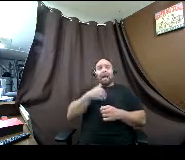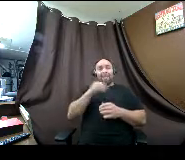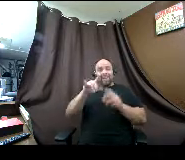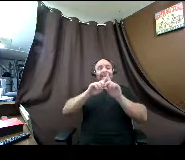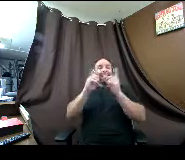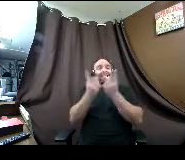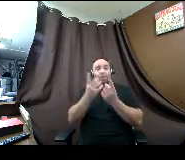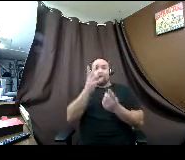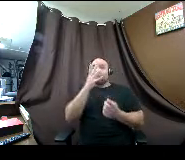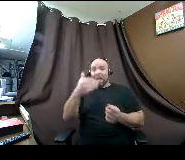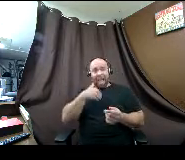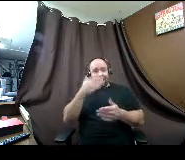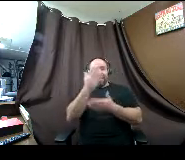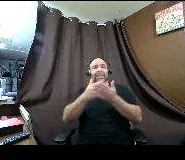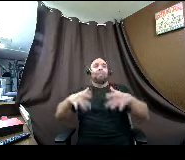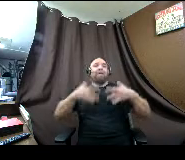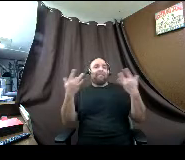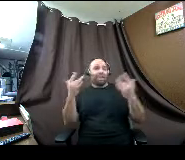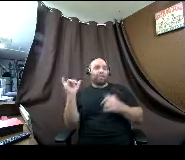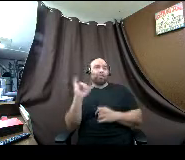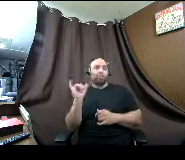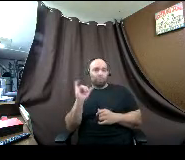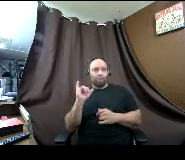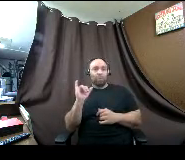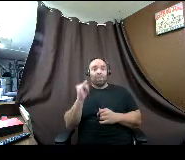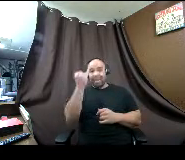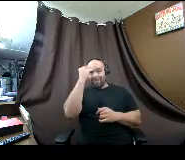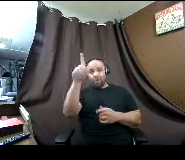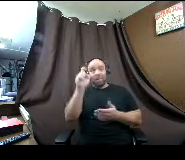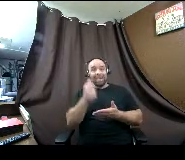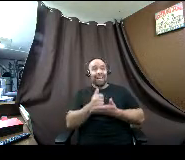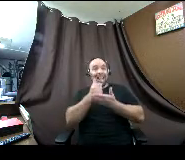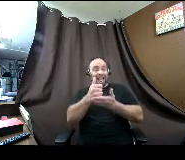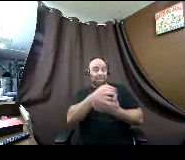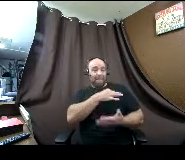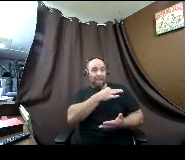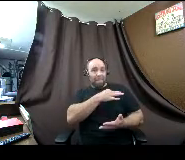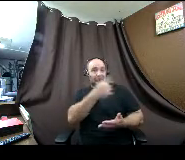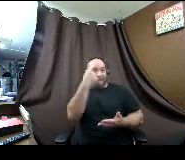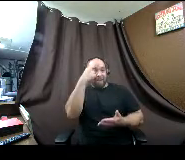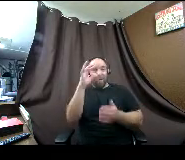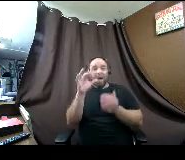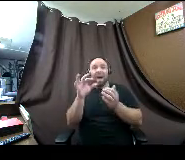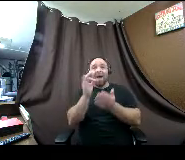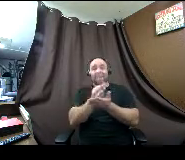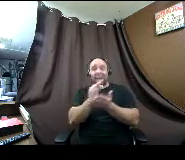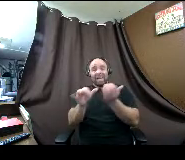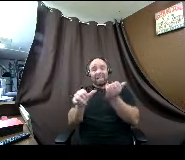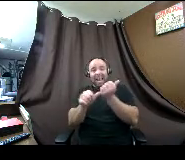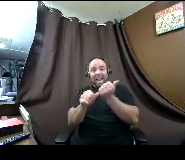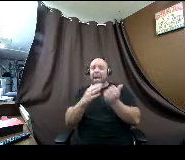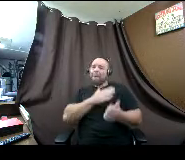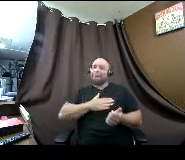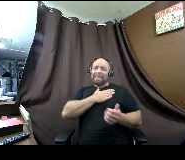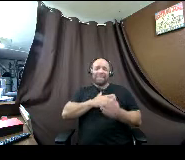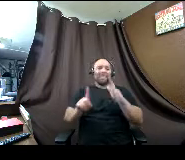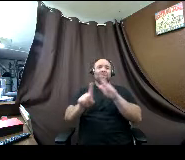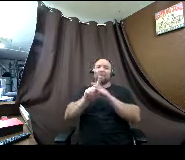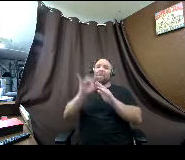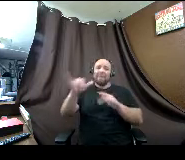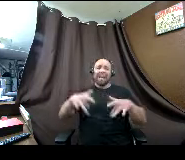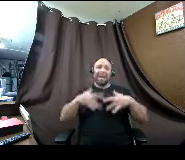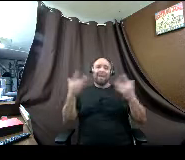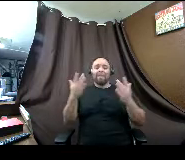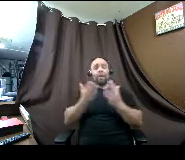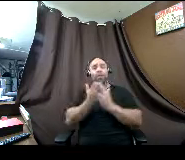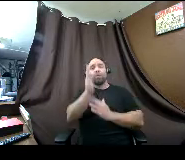aid completion events as well if you need help applying for financial aid please attend one of these events either through your school or